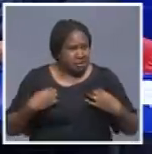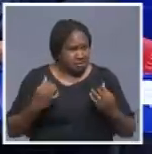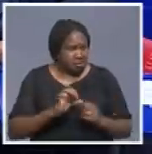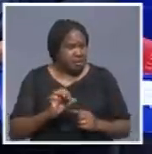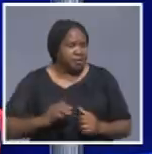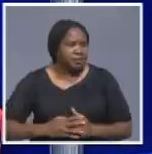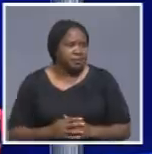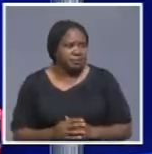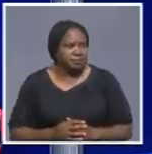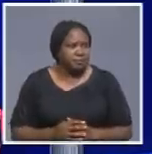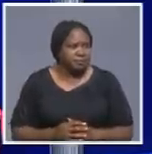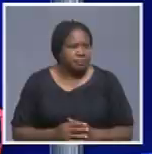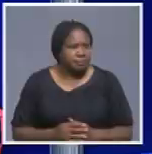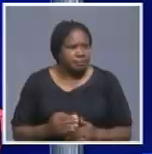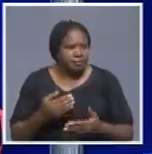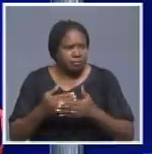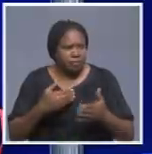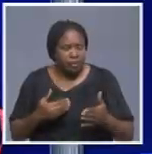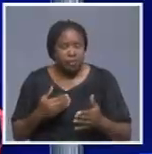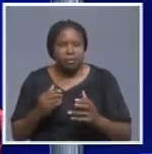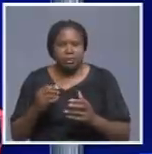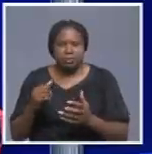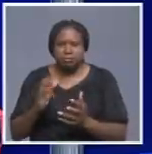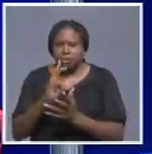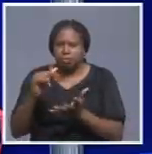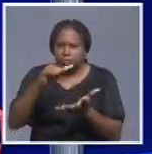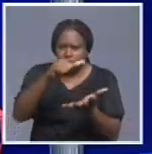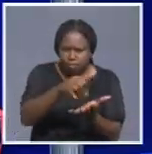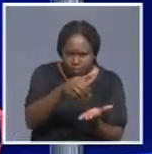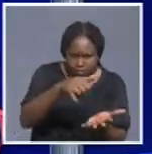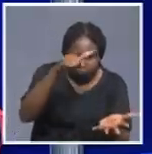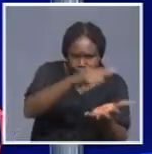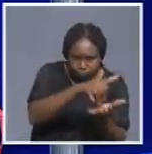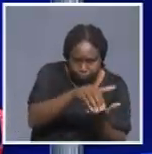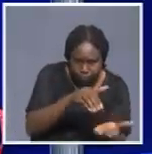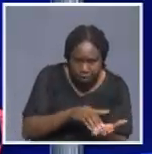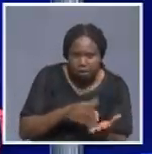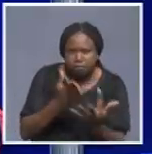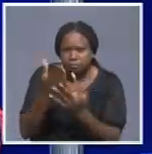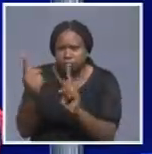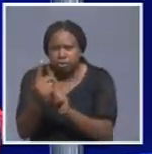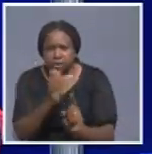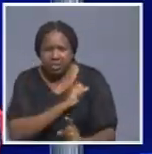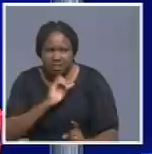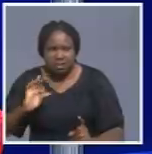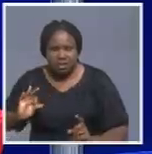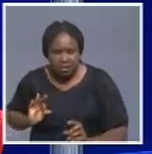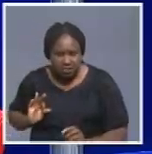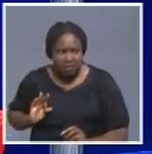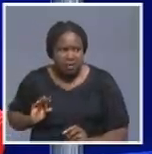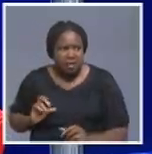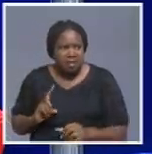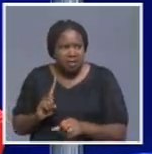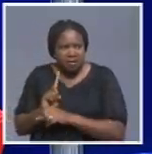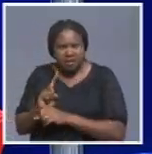Before the passenger goes to the staff where their passport and stamp to emigration, they